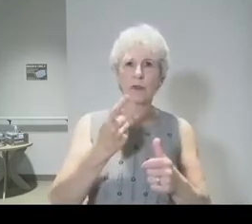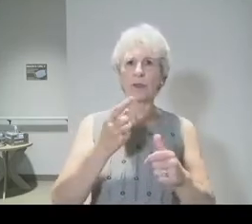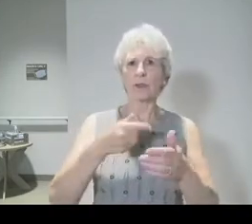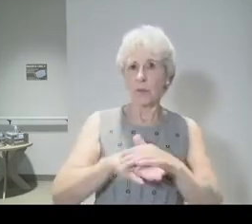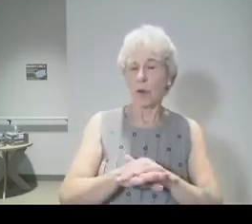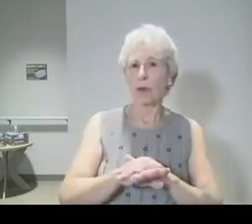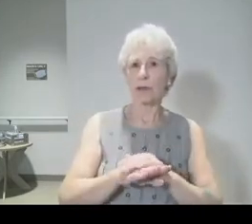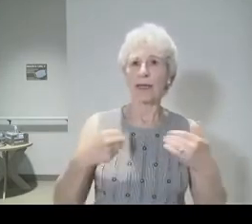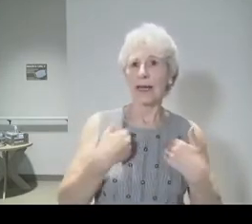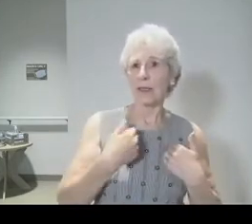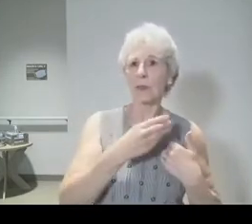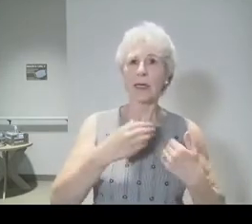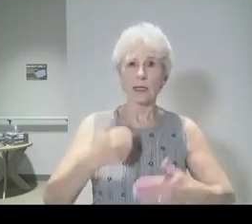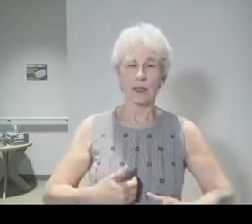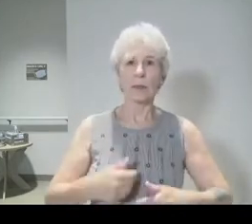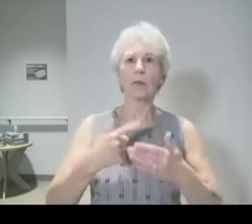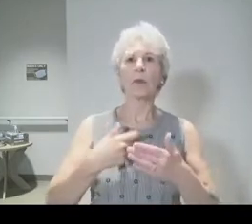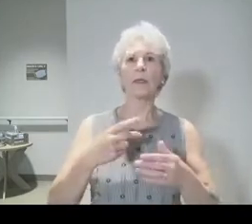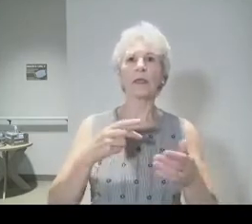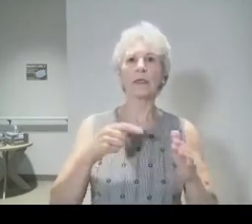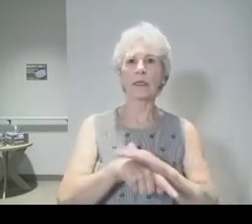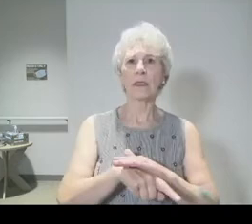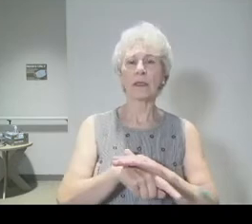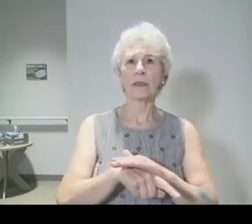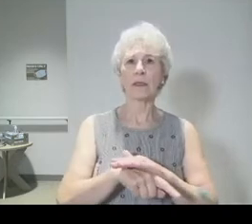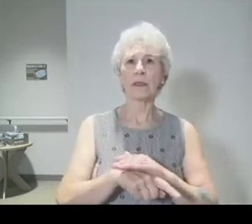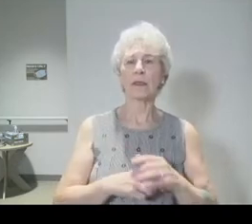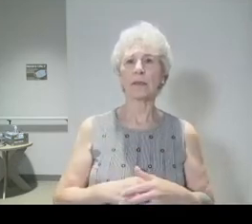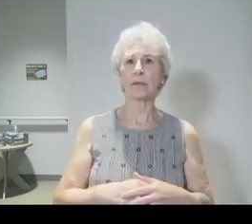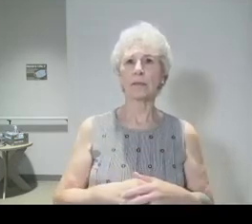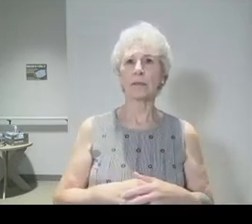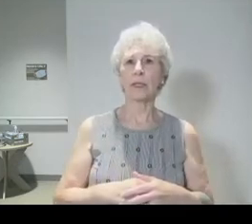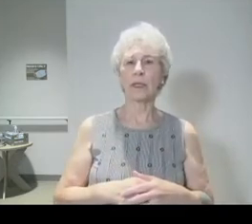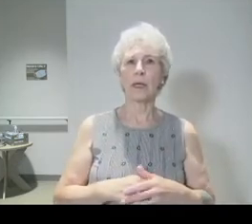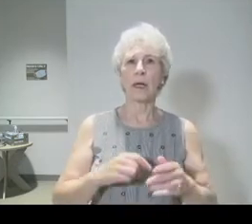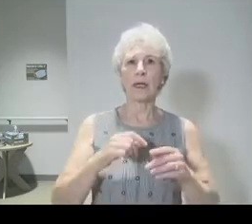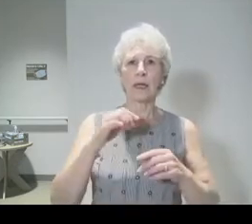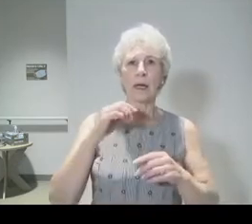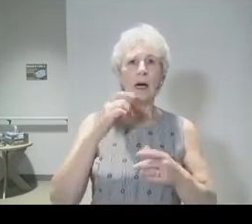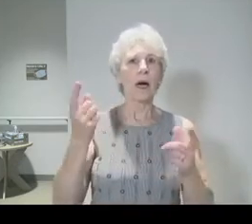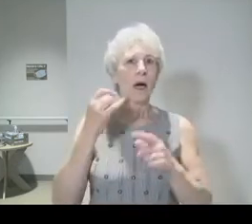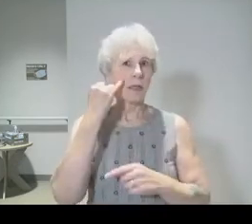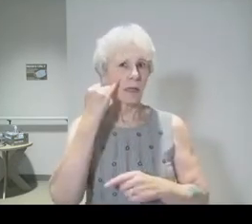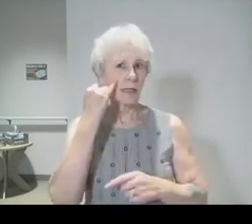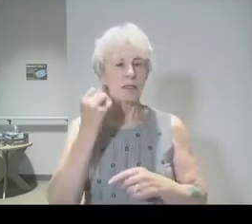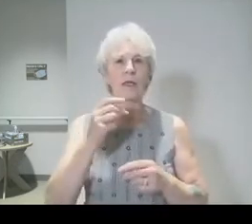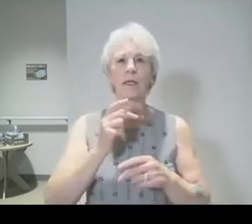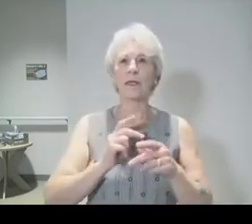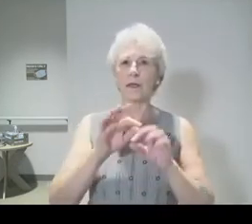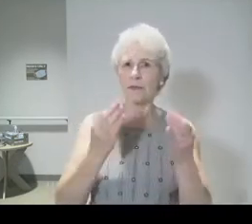be taken by an angel unless the family did the following.